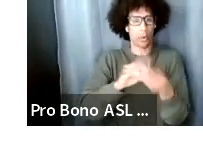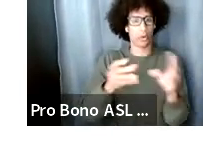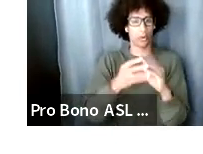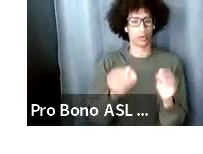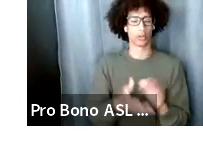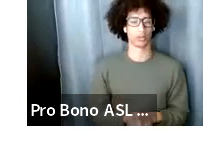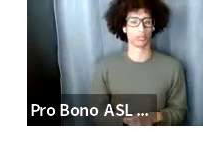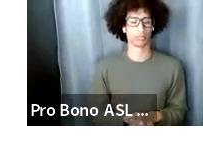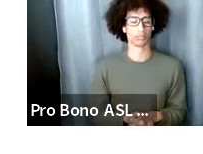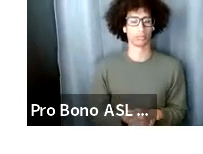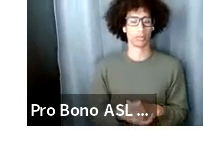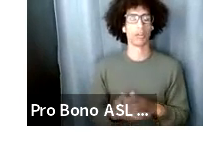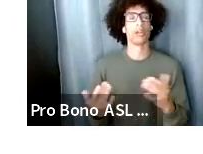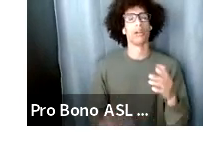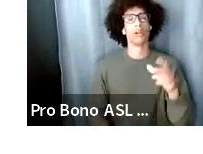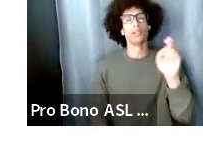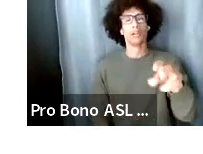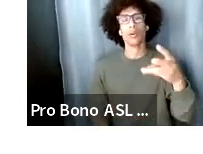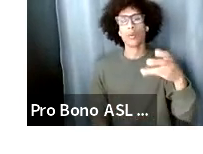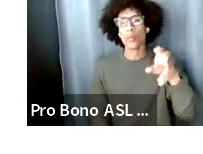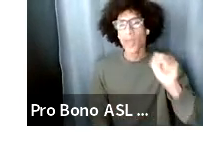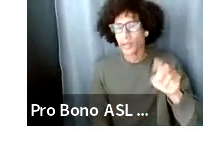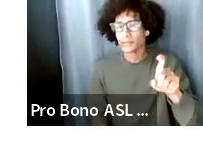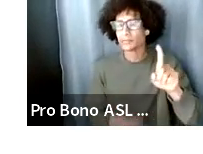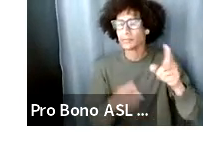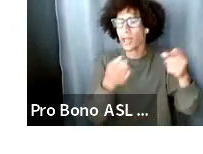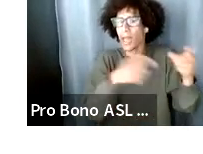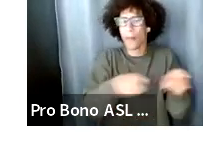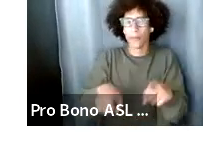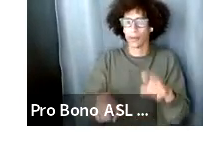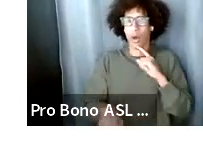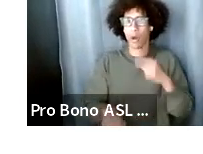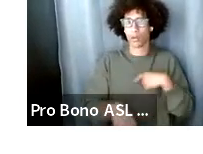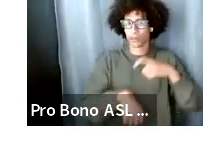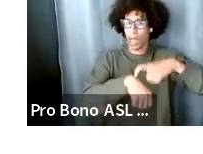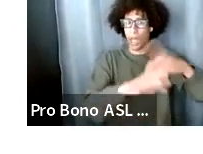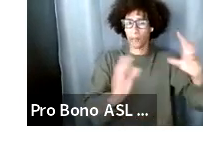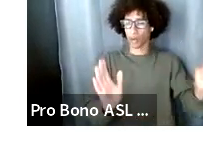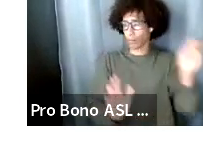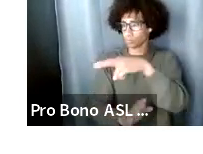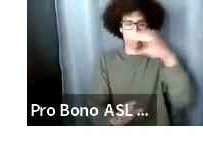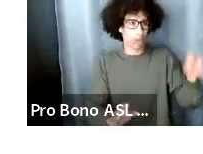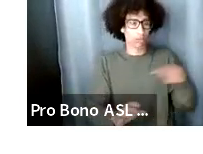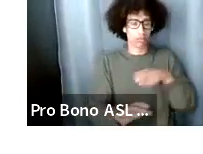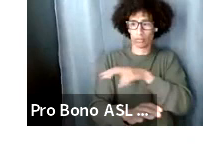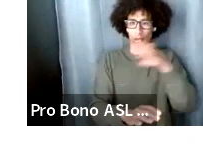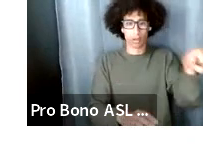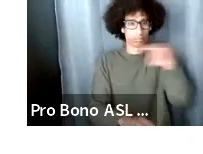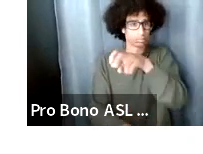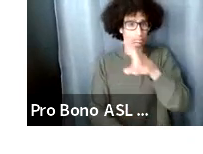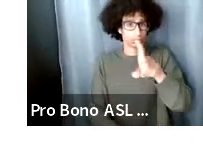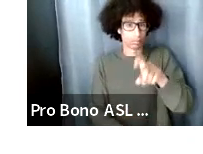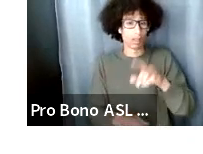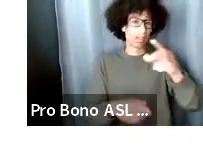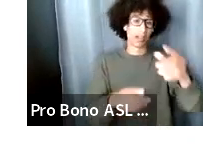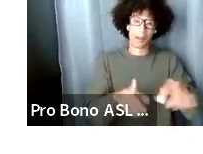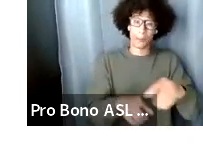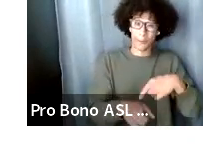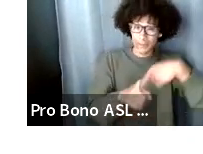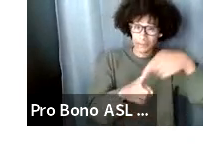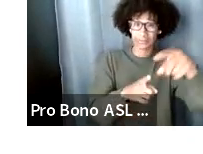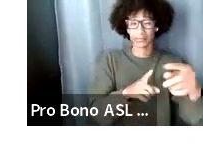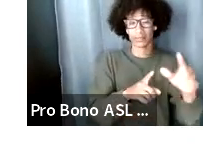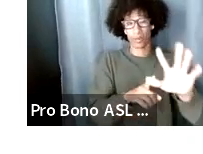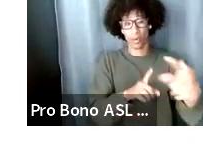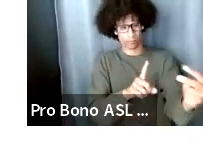this story happening are we jumping in time what are the themes built into it especially the point of view you yourself as a solo artist